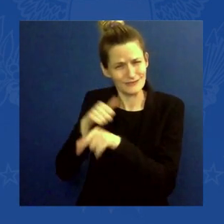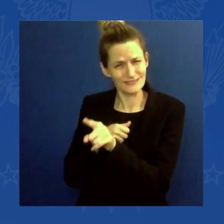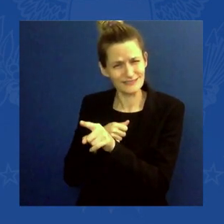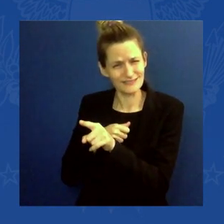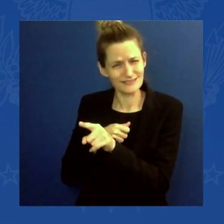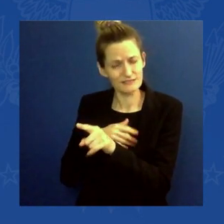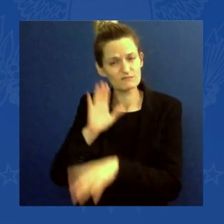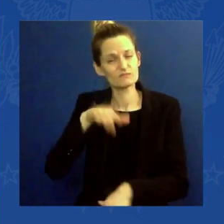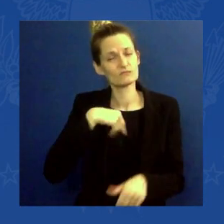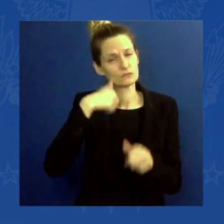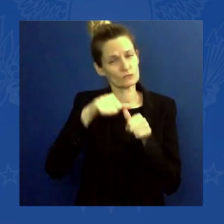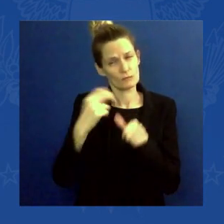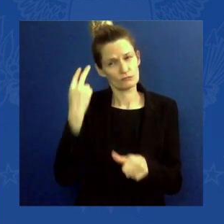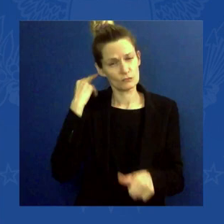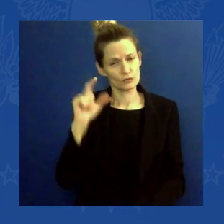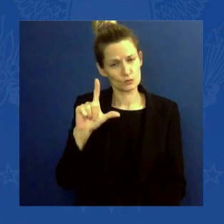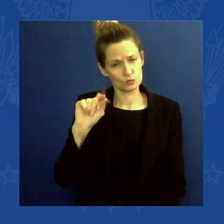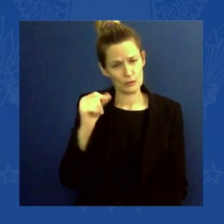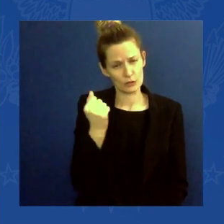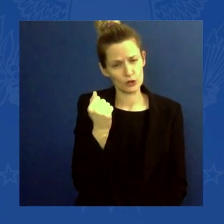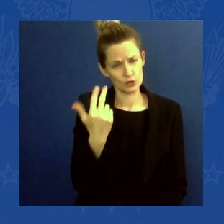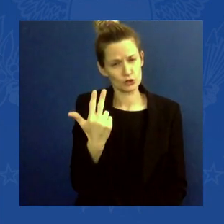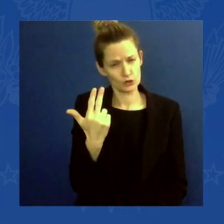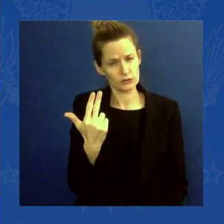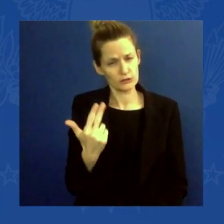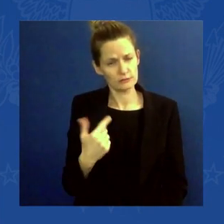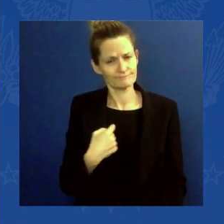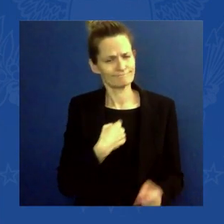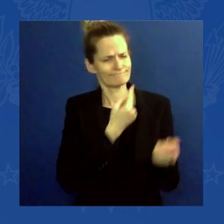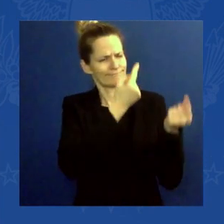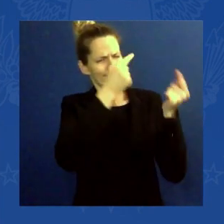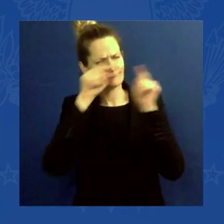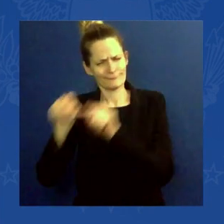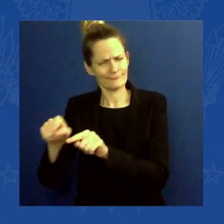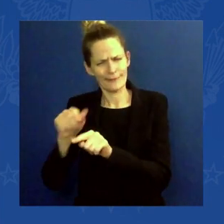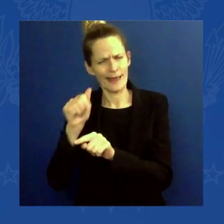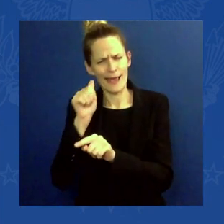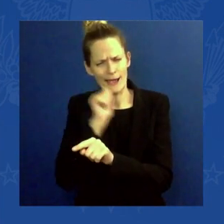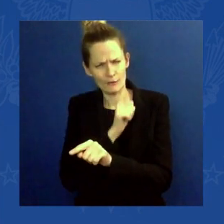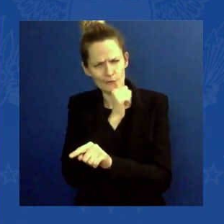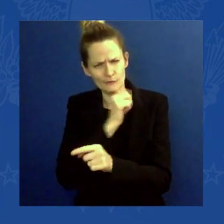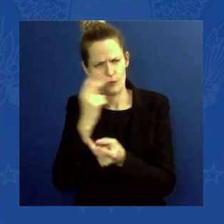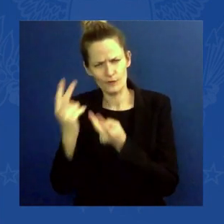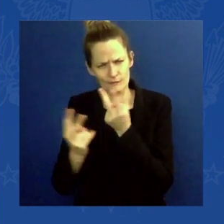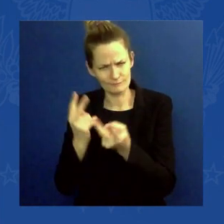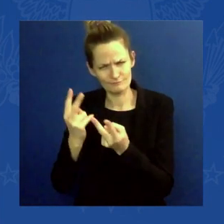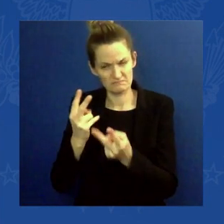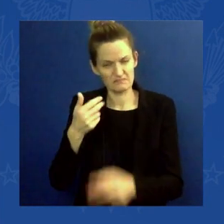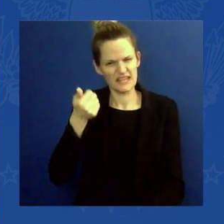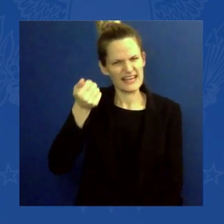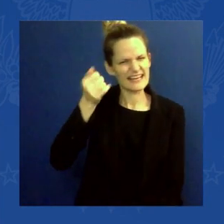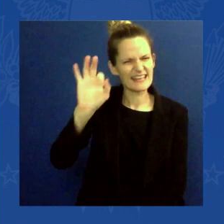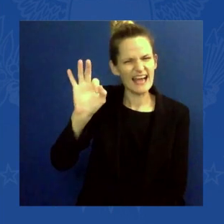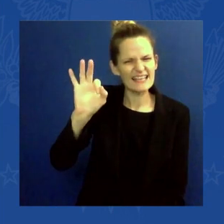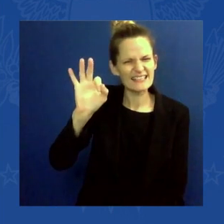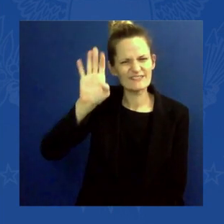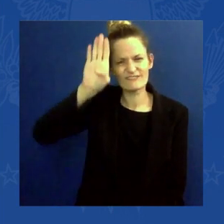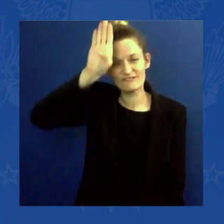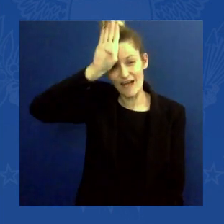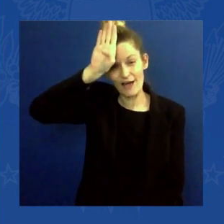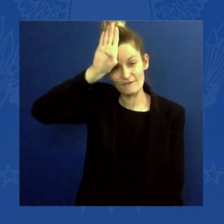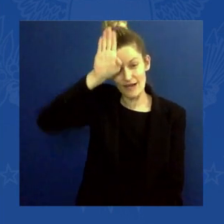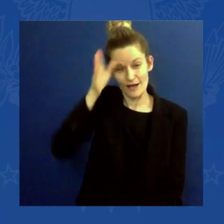memorial of the 19 Granite Mountain hotshots who gave their lives. Firefighters are